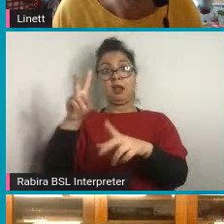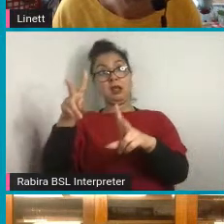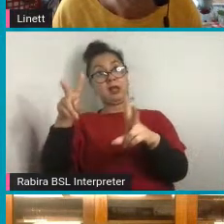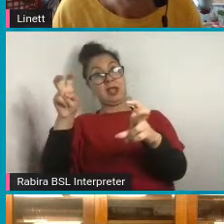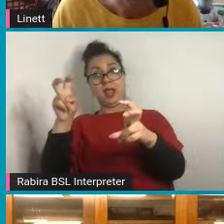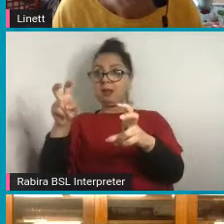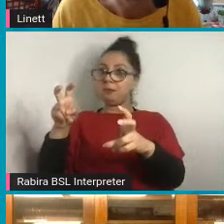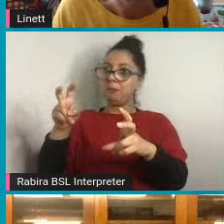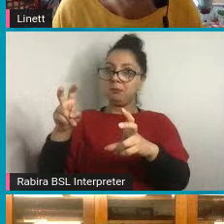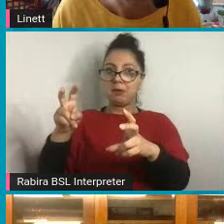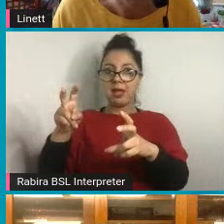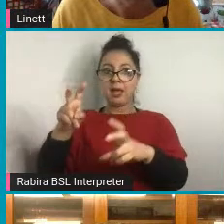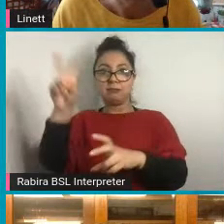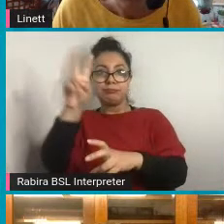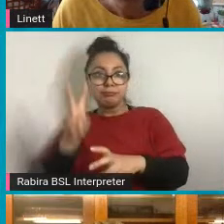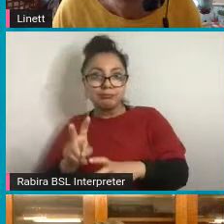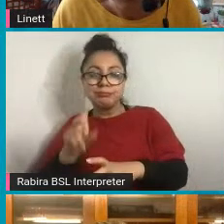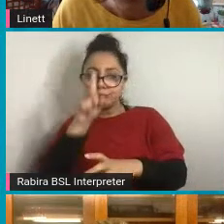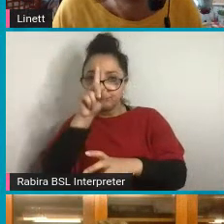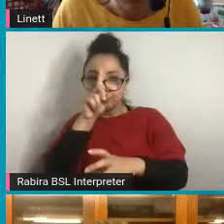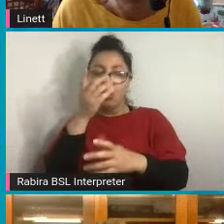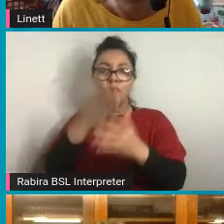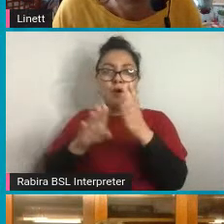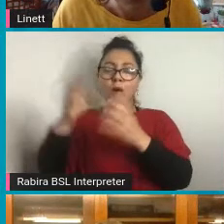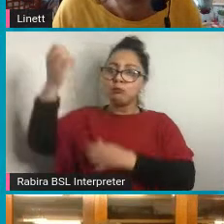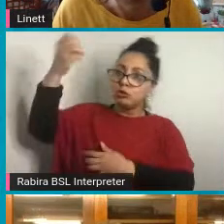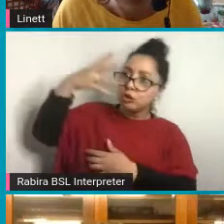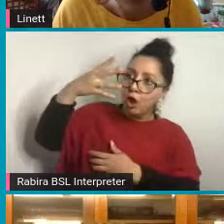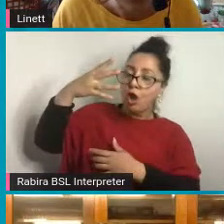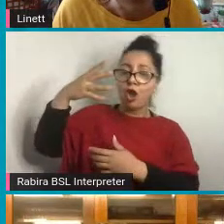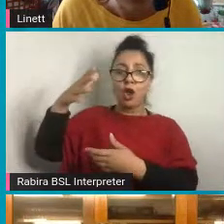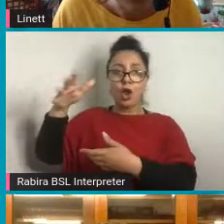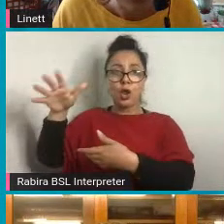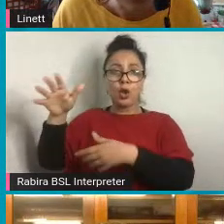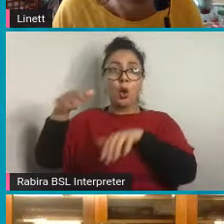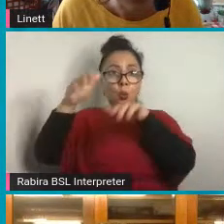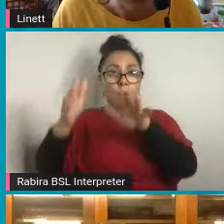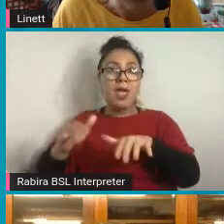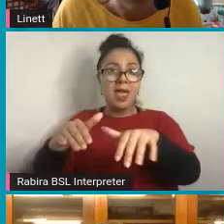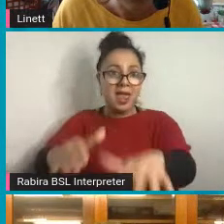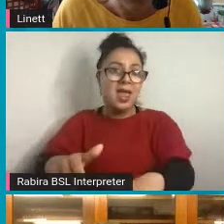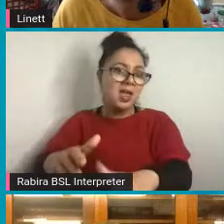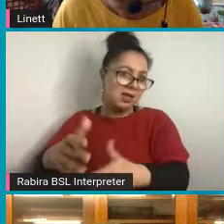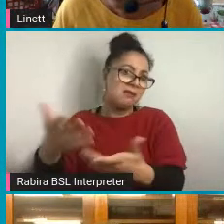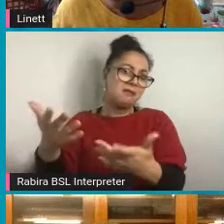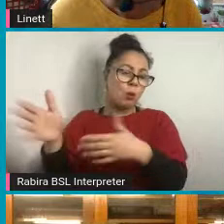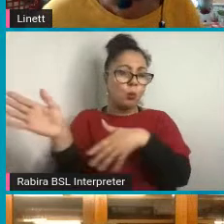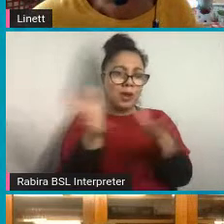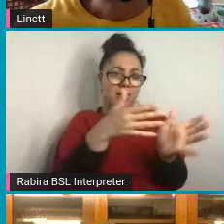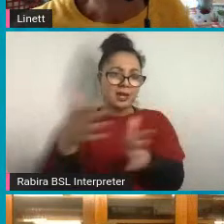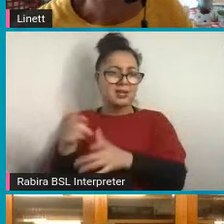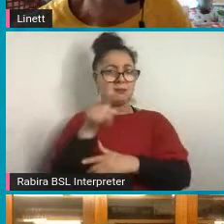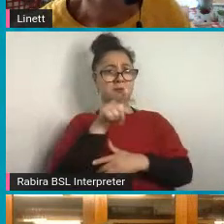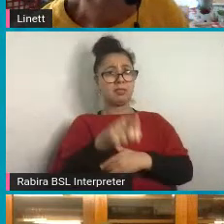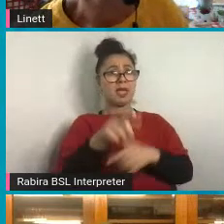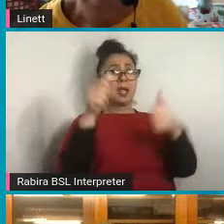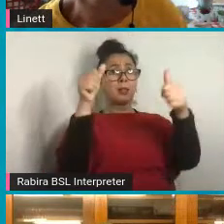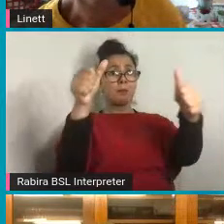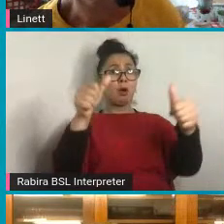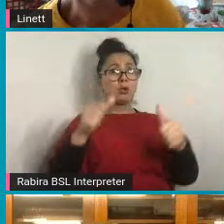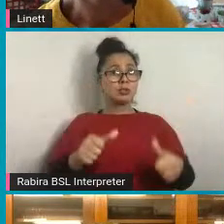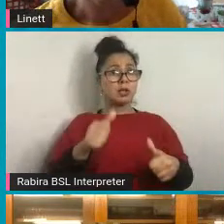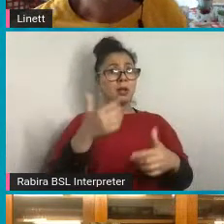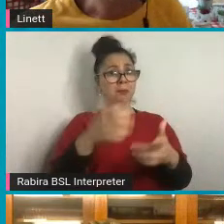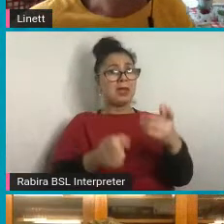that. So this is quite an old poster is for a meeting that happened about 40 years